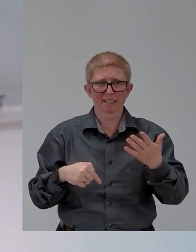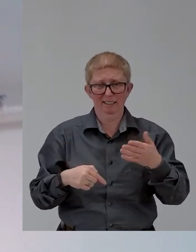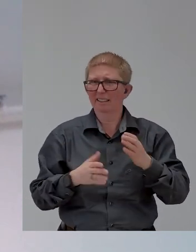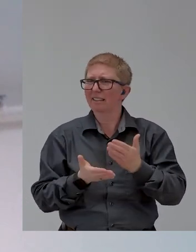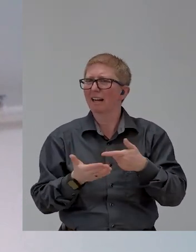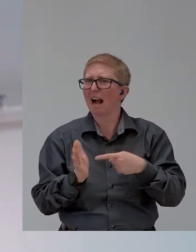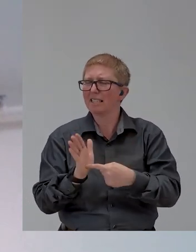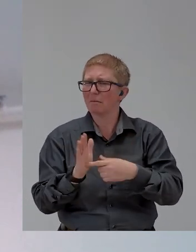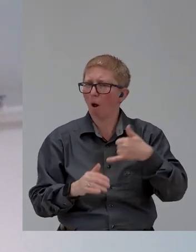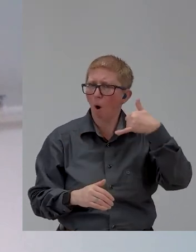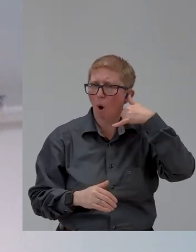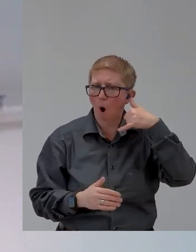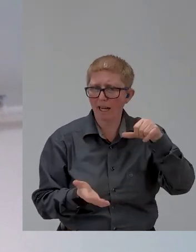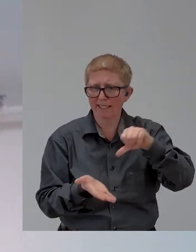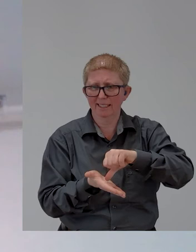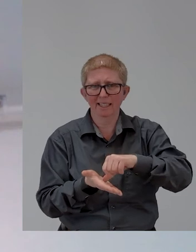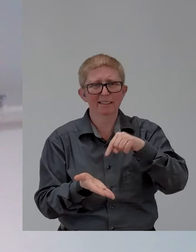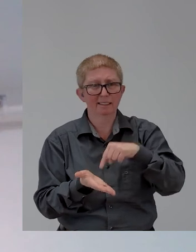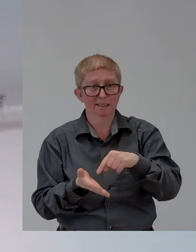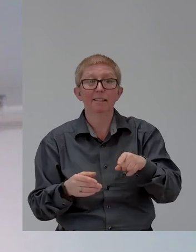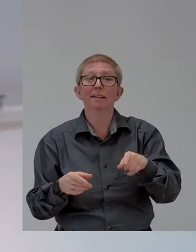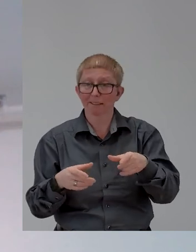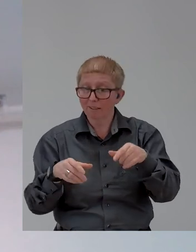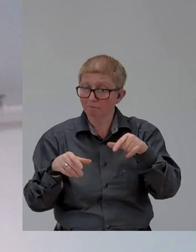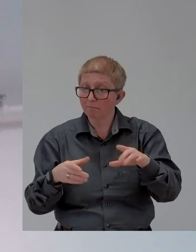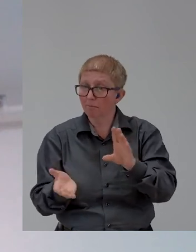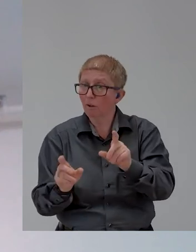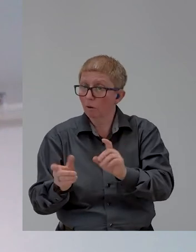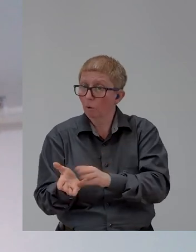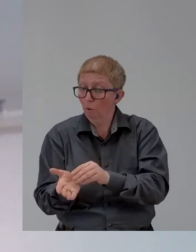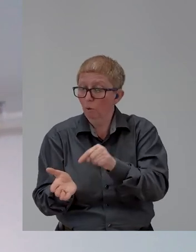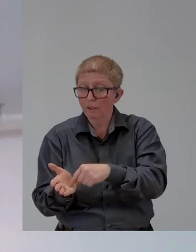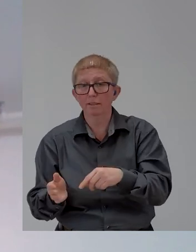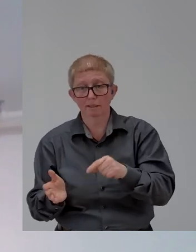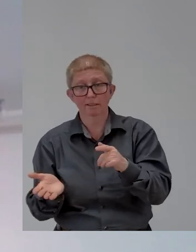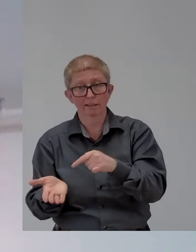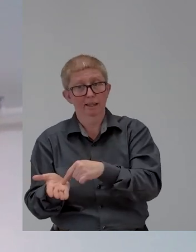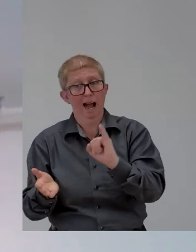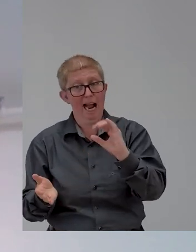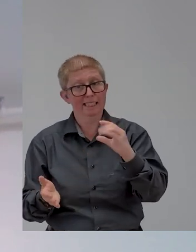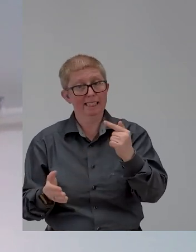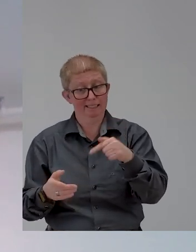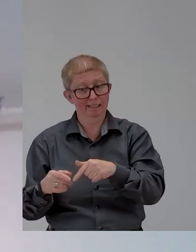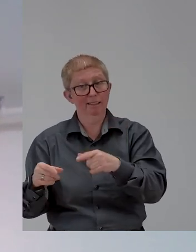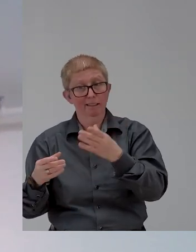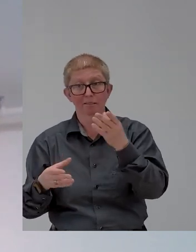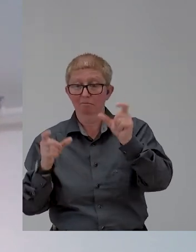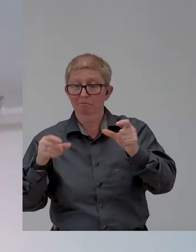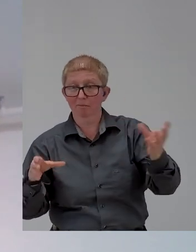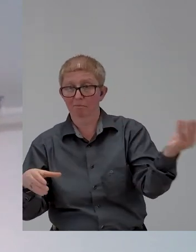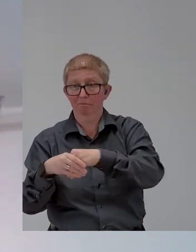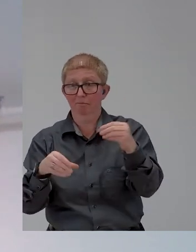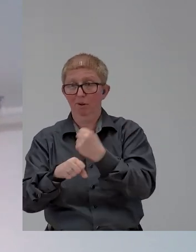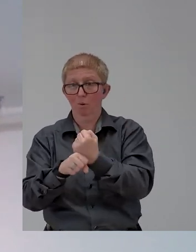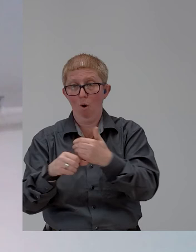ICT-based employment for persons with disabilities across the world, and especially so in developing countries. Social